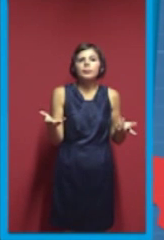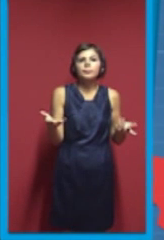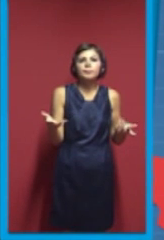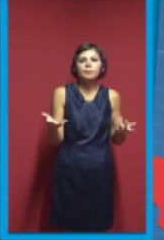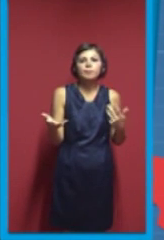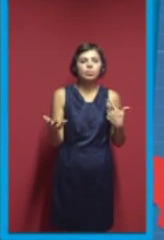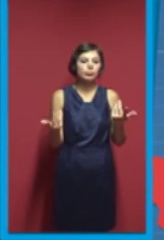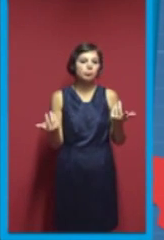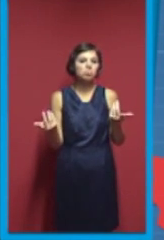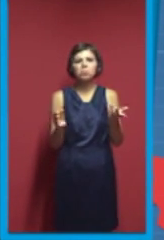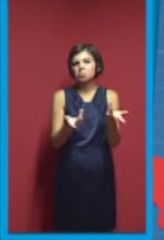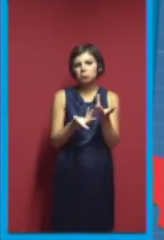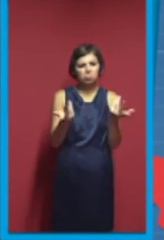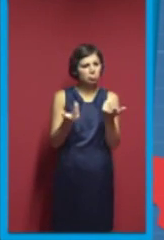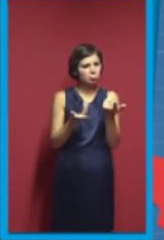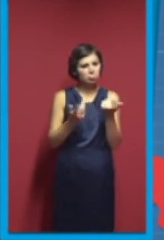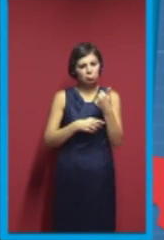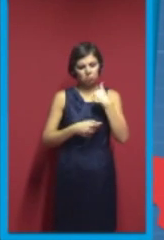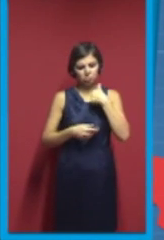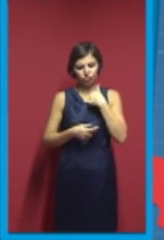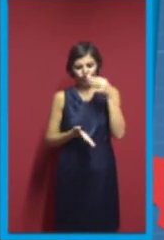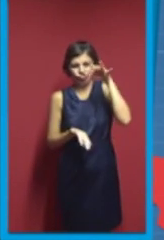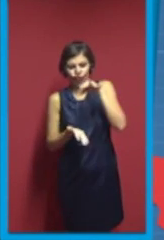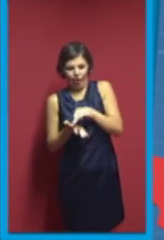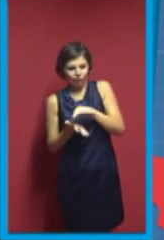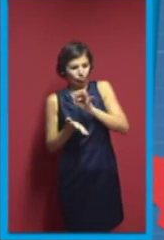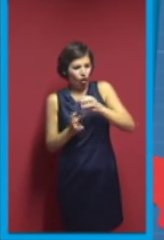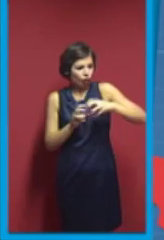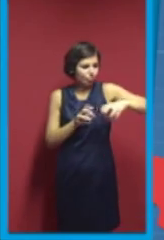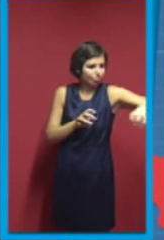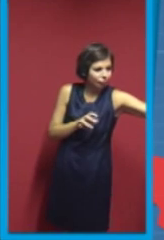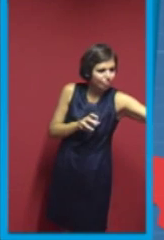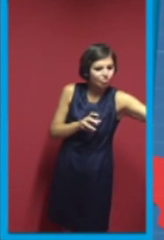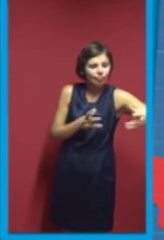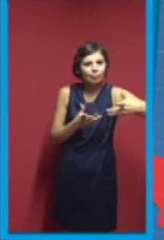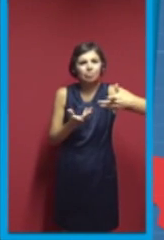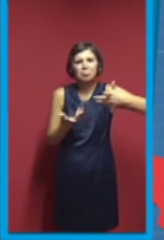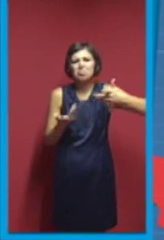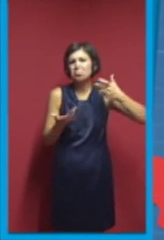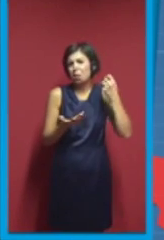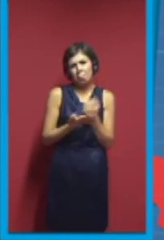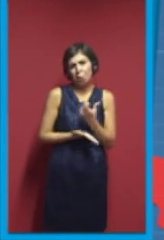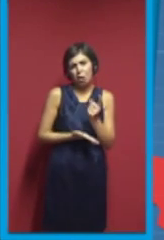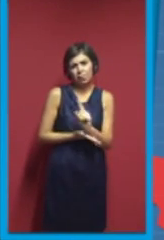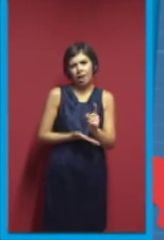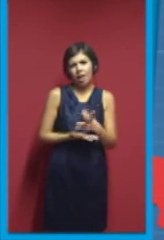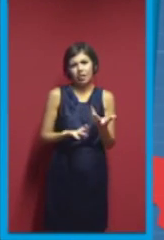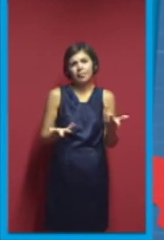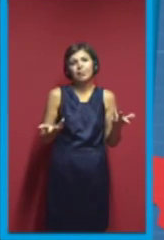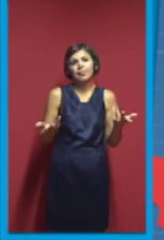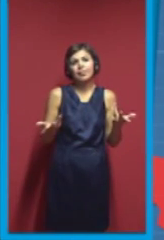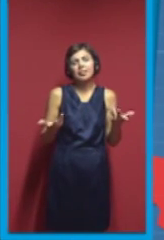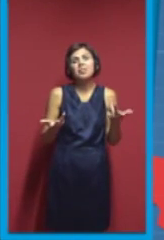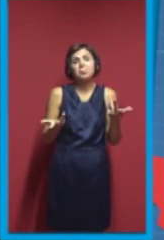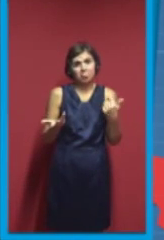you don't mean anything. That's my point. So, pros and cons of RepRap community.